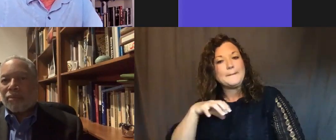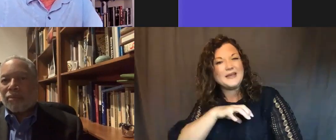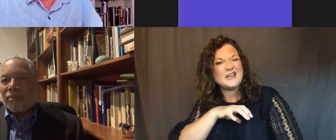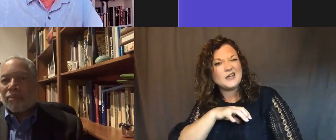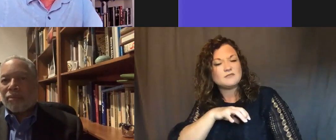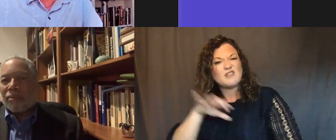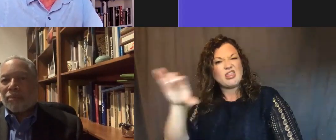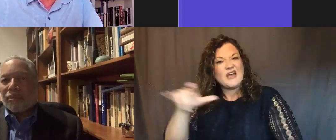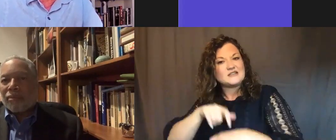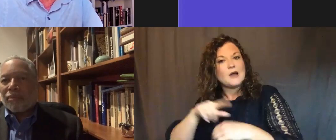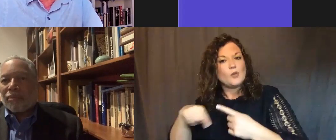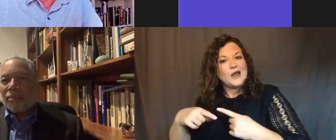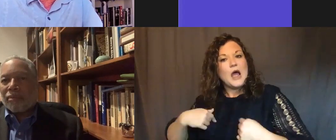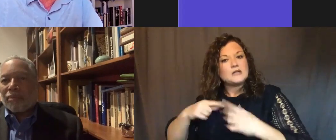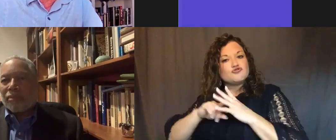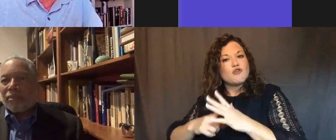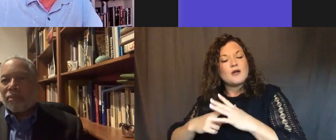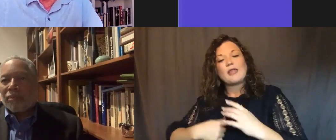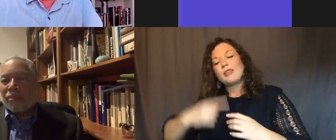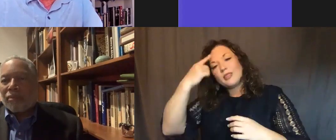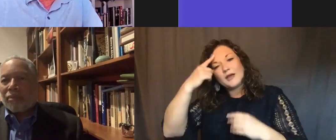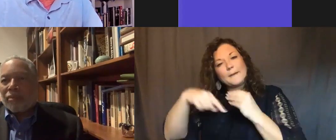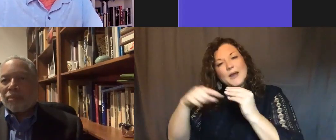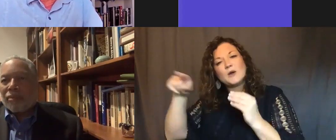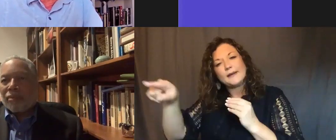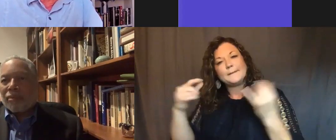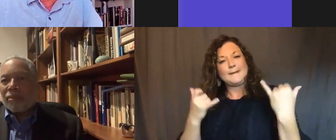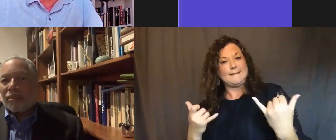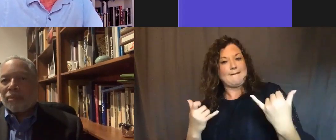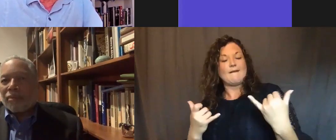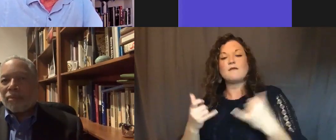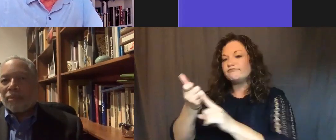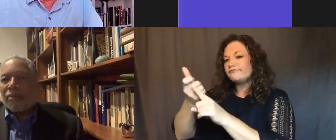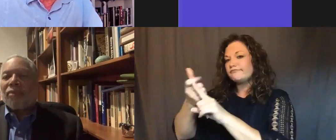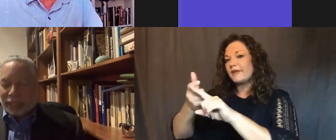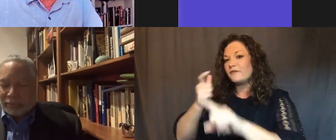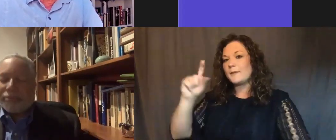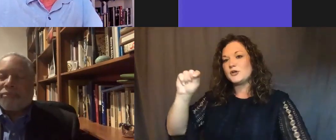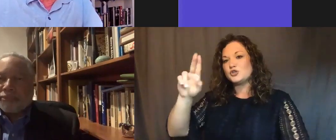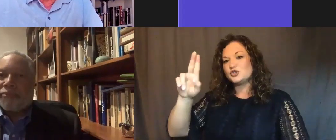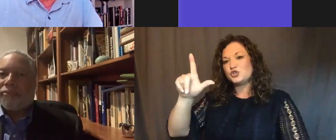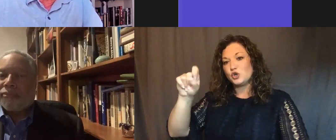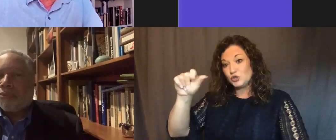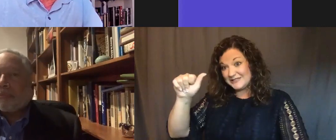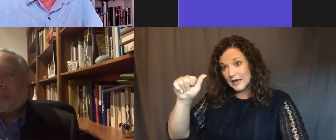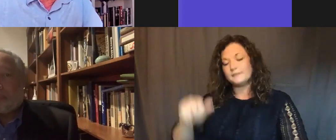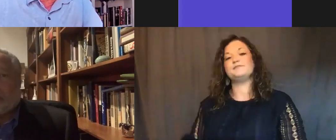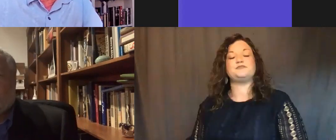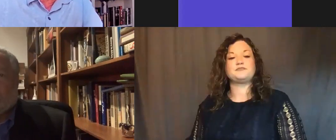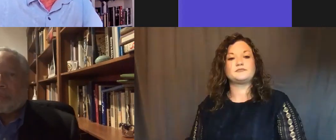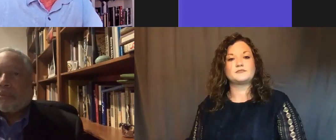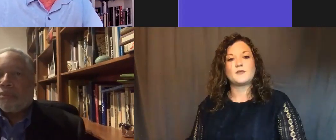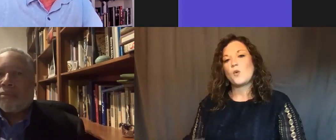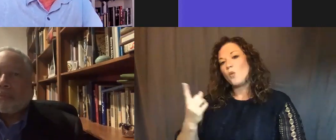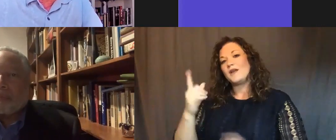And what makes me think of him, especially now, is, of course, he was from Tulsa. And one of the themes